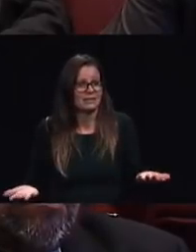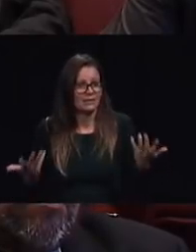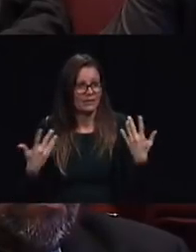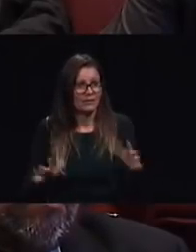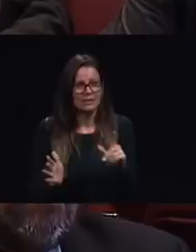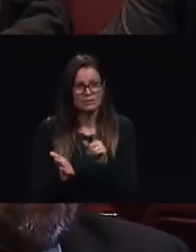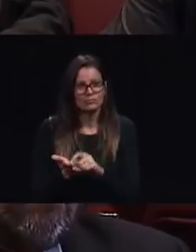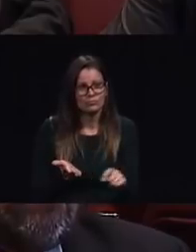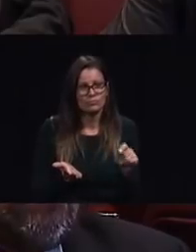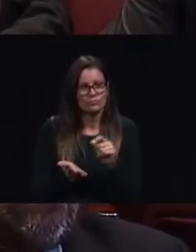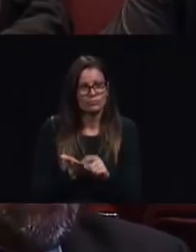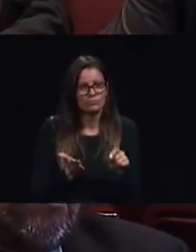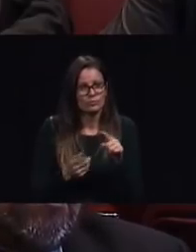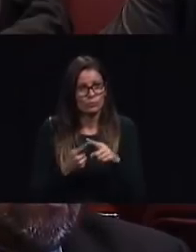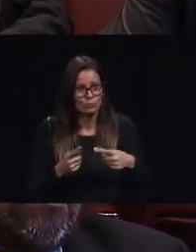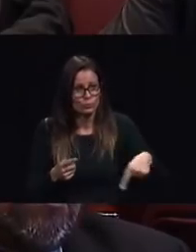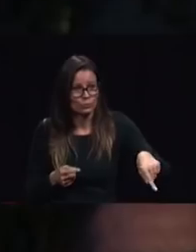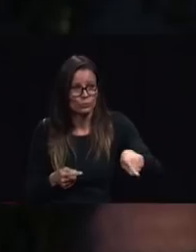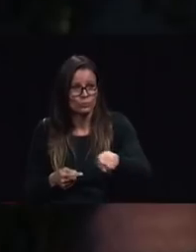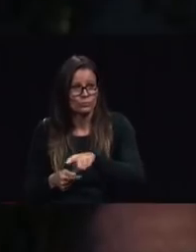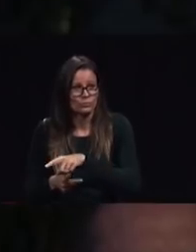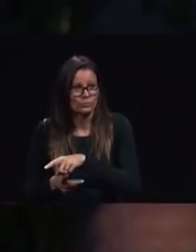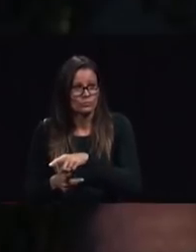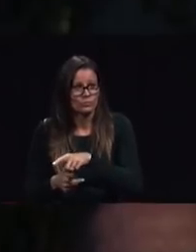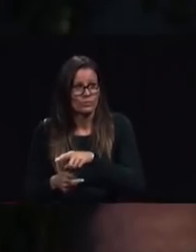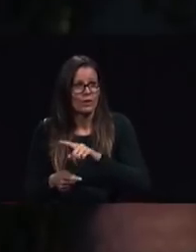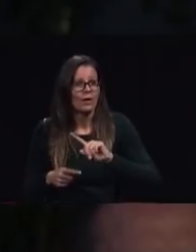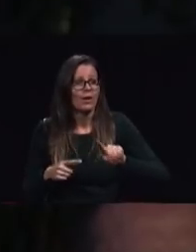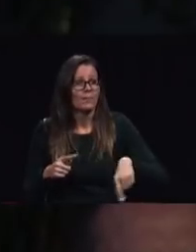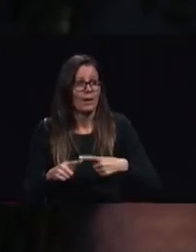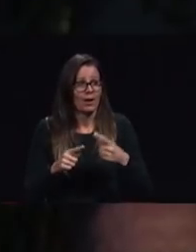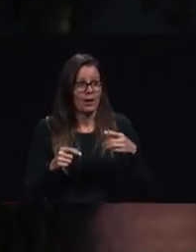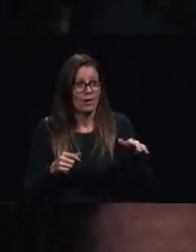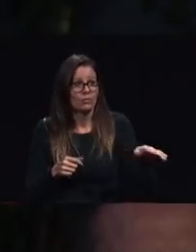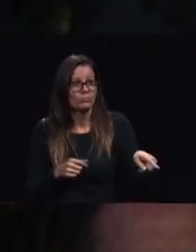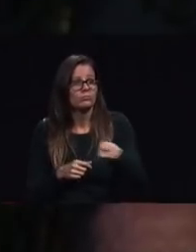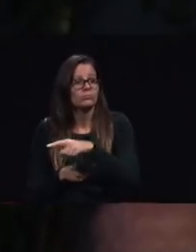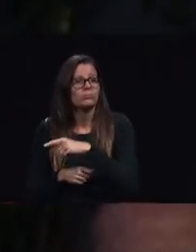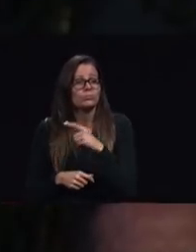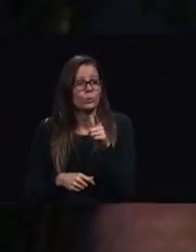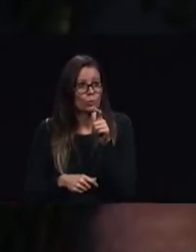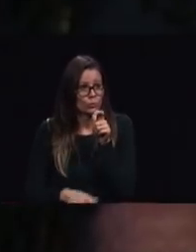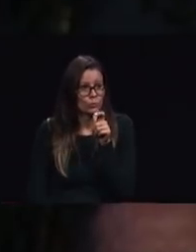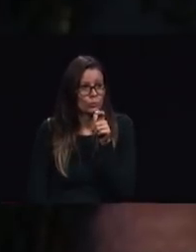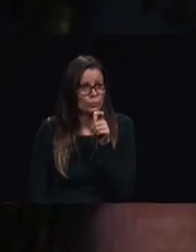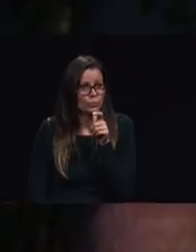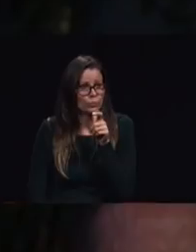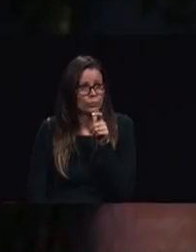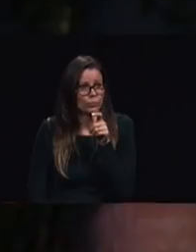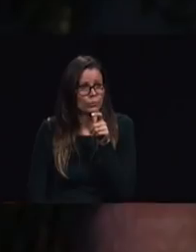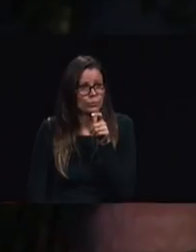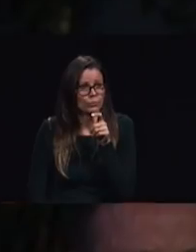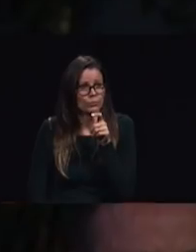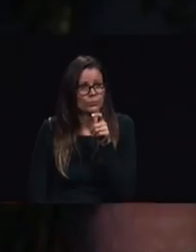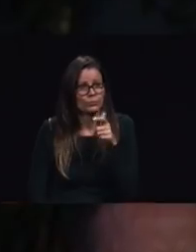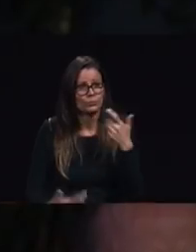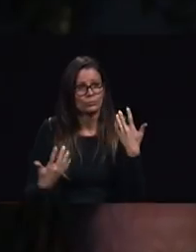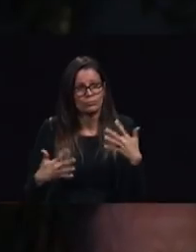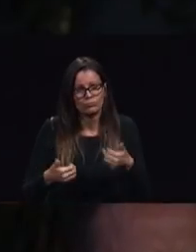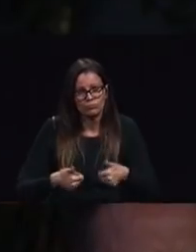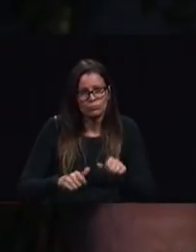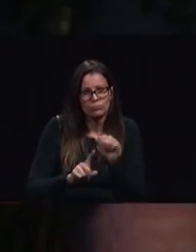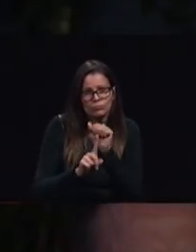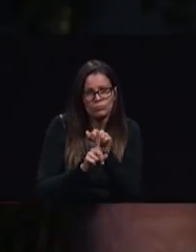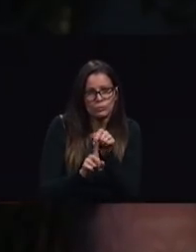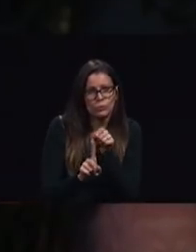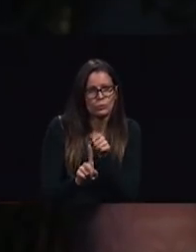have written to you concerning those who try to deceive you by the